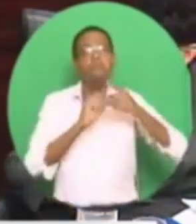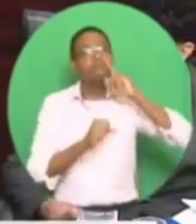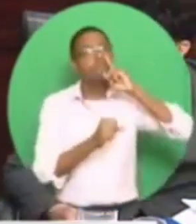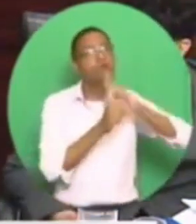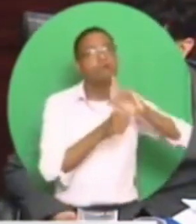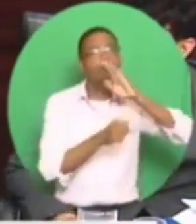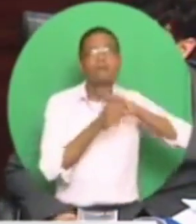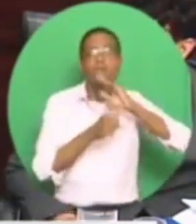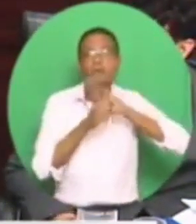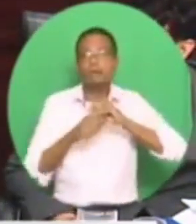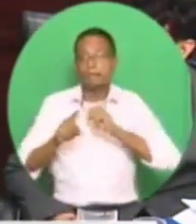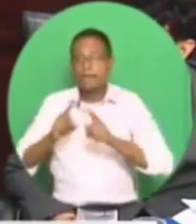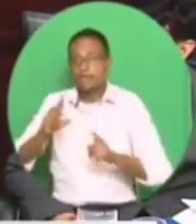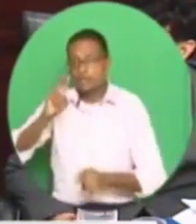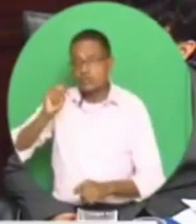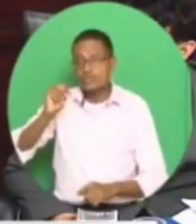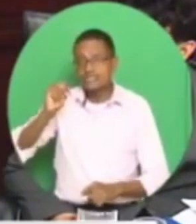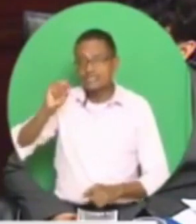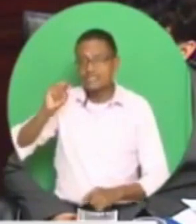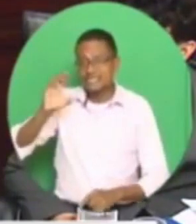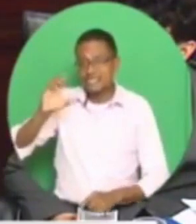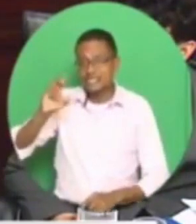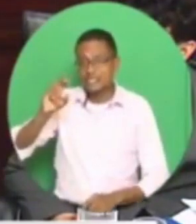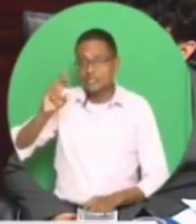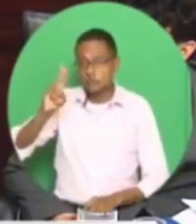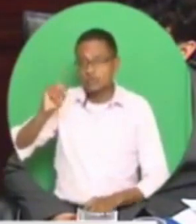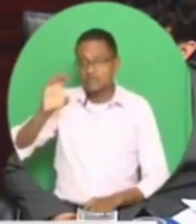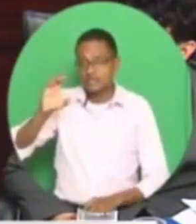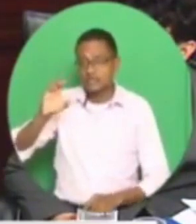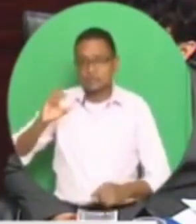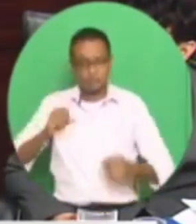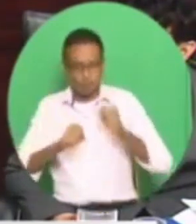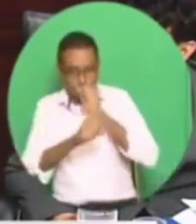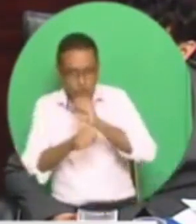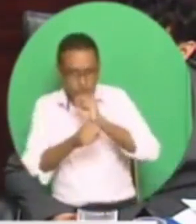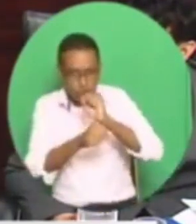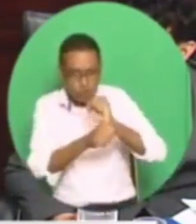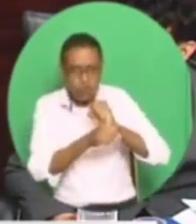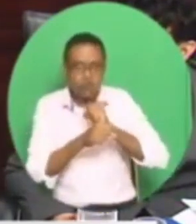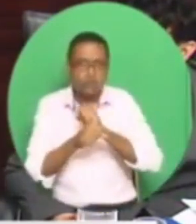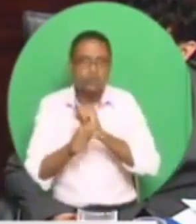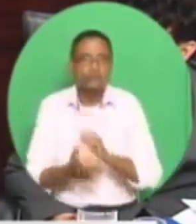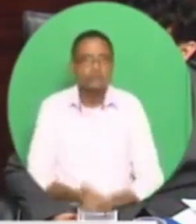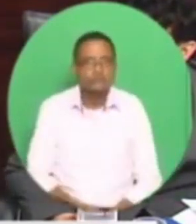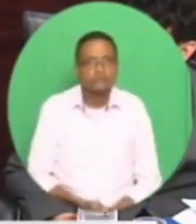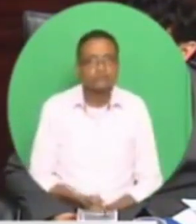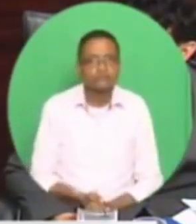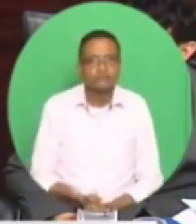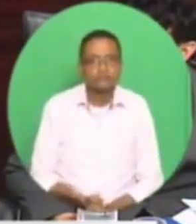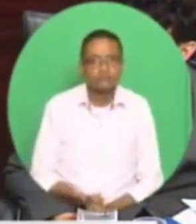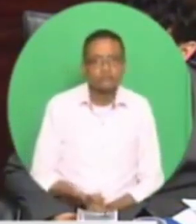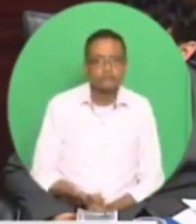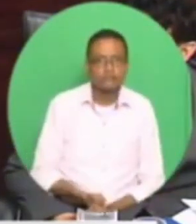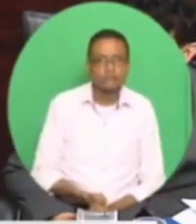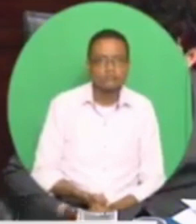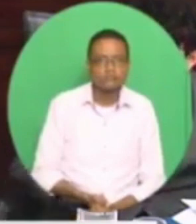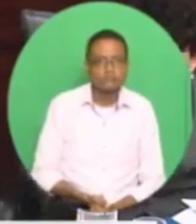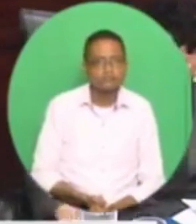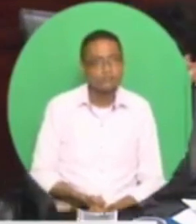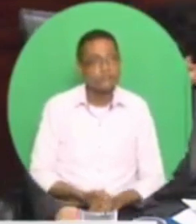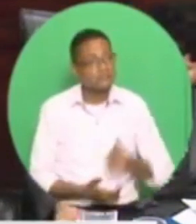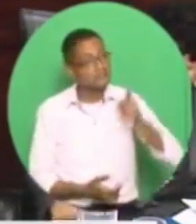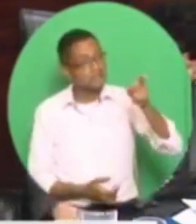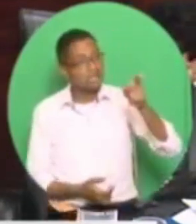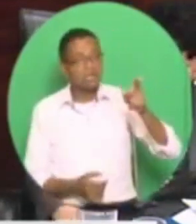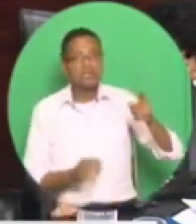CPEP, we talk about environment. pick up 50,000 tons of garbage a month with CPEP Marine. They talk. We